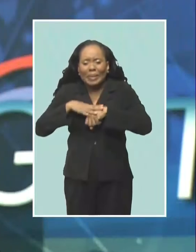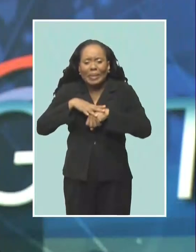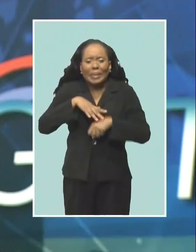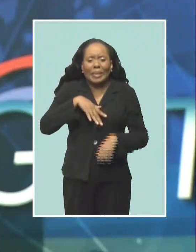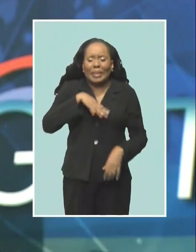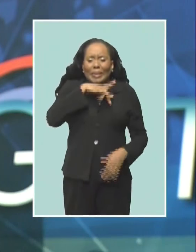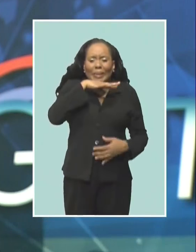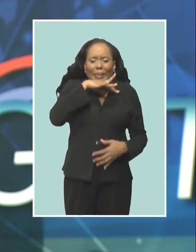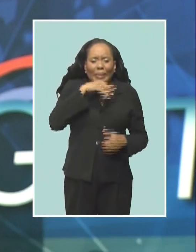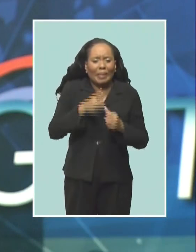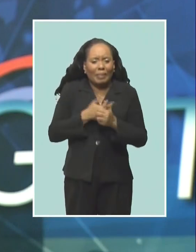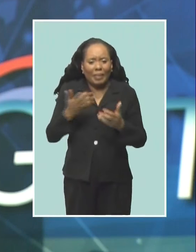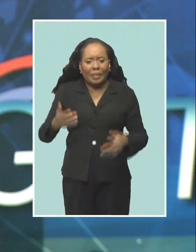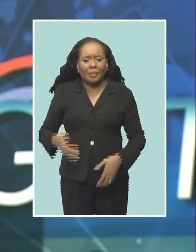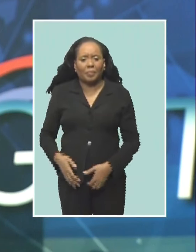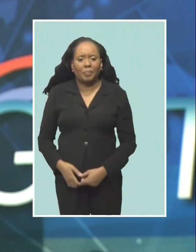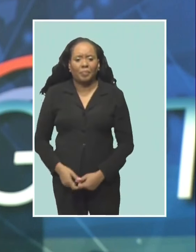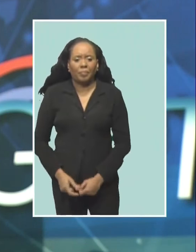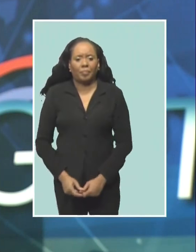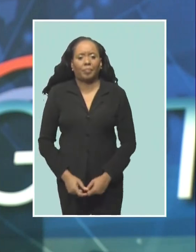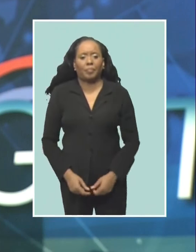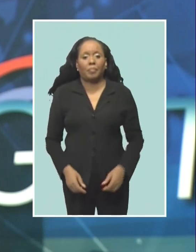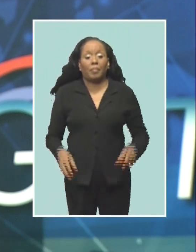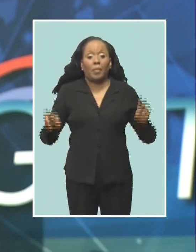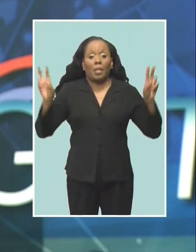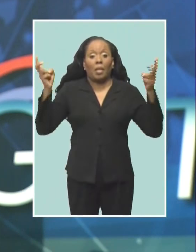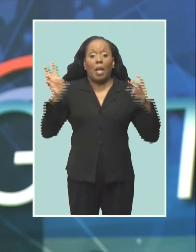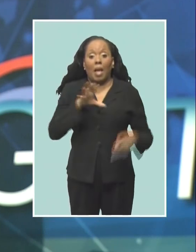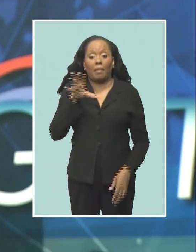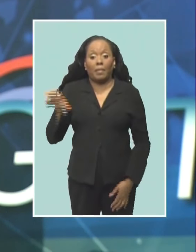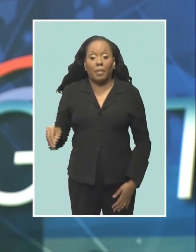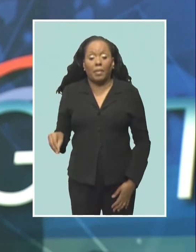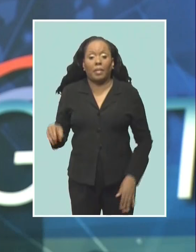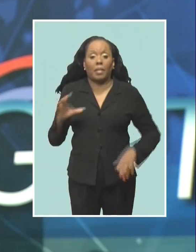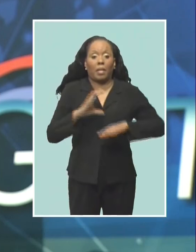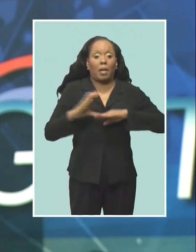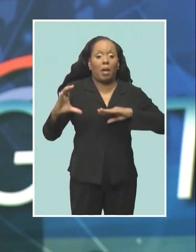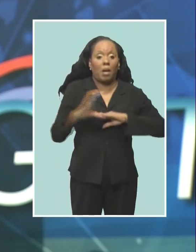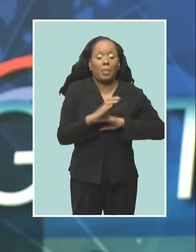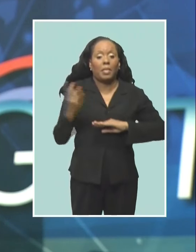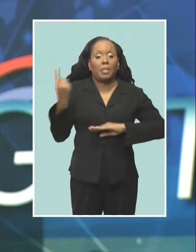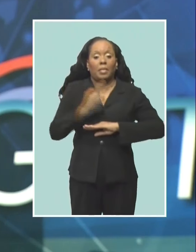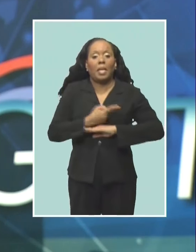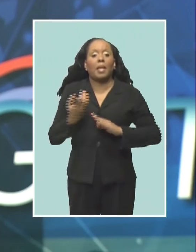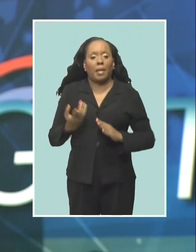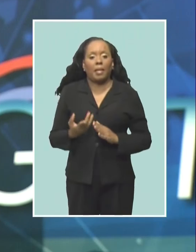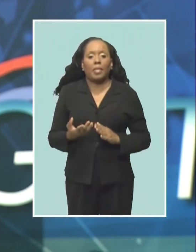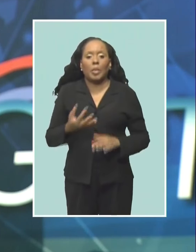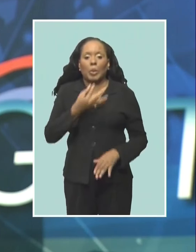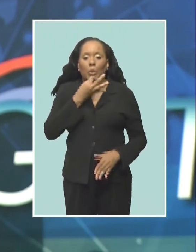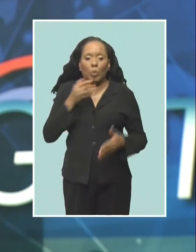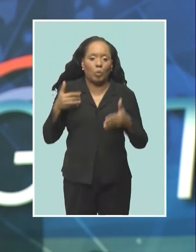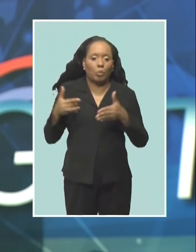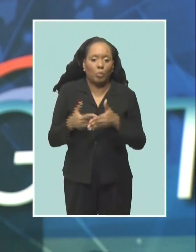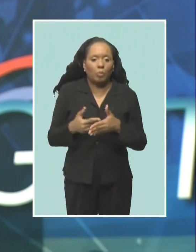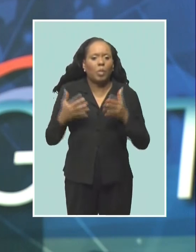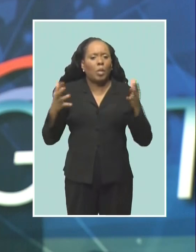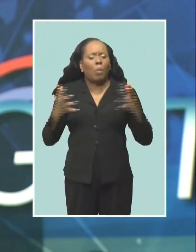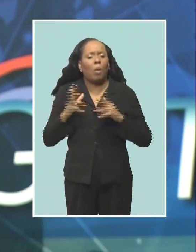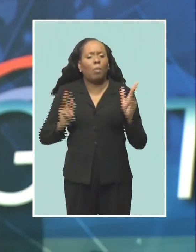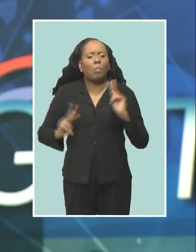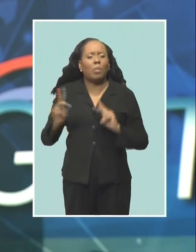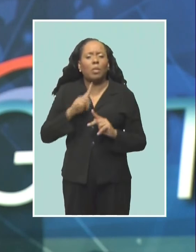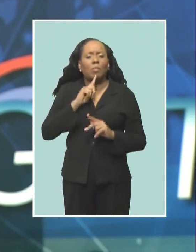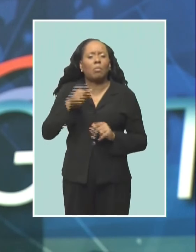With Africa CARICOM Day fast approaching, Barbados intends to use the celebration to foster Pan-African consciousness among